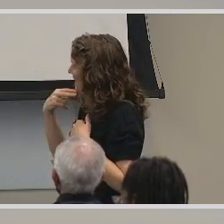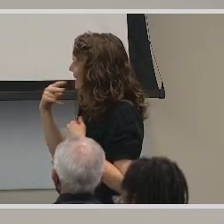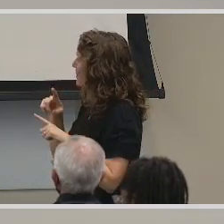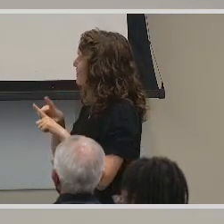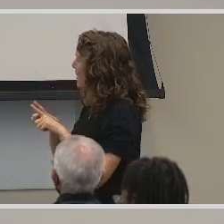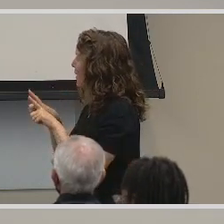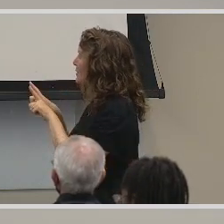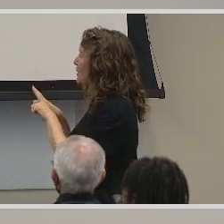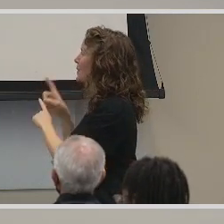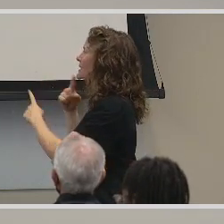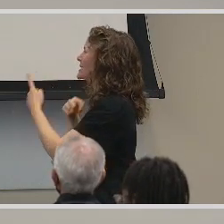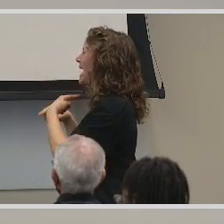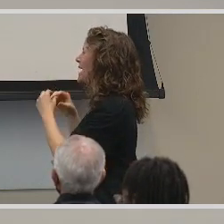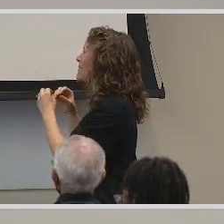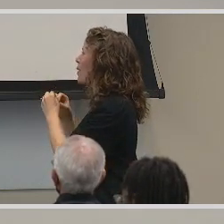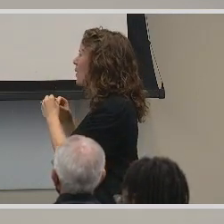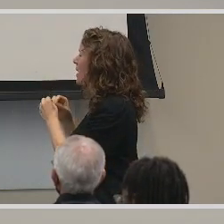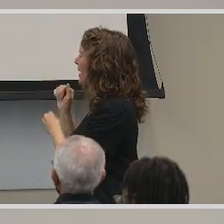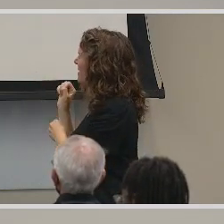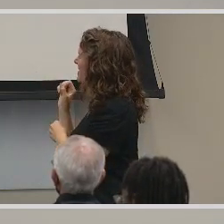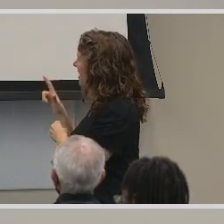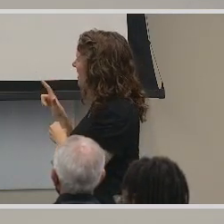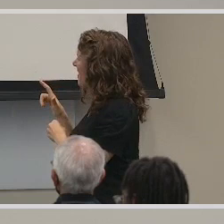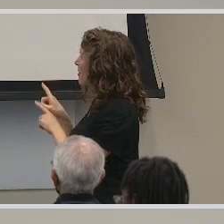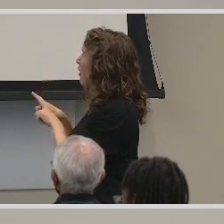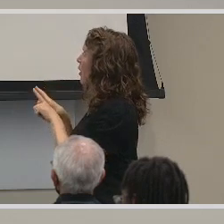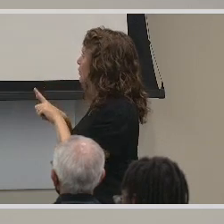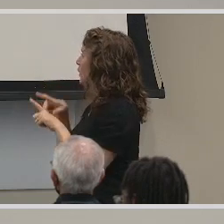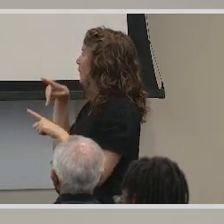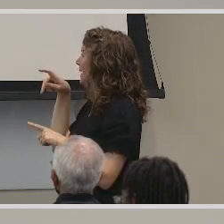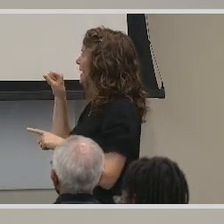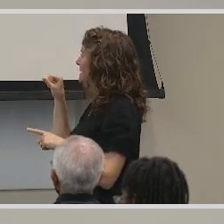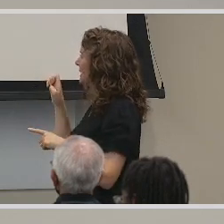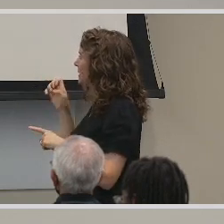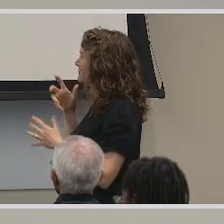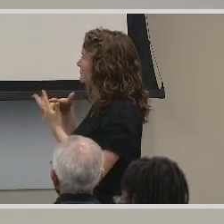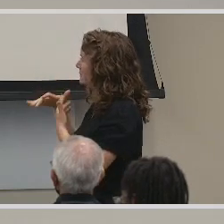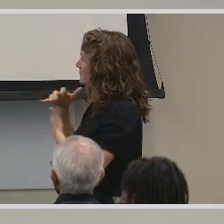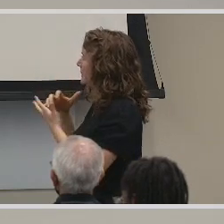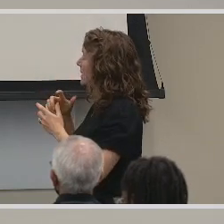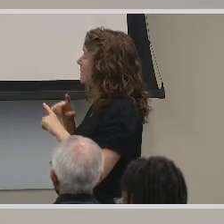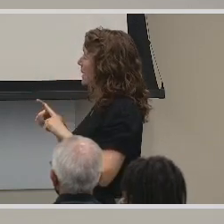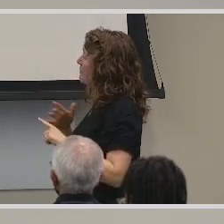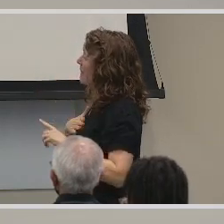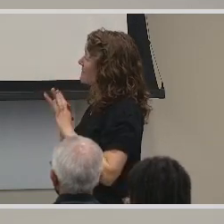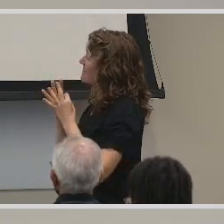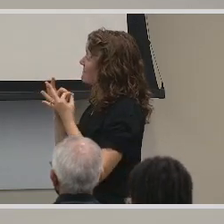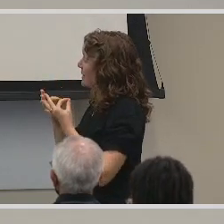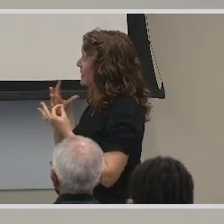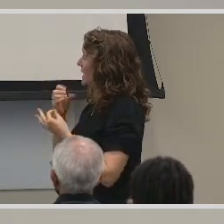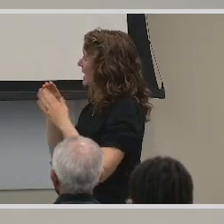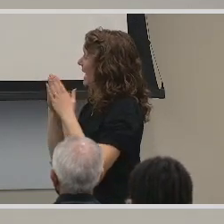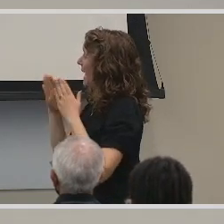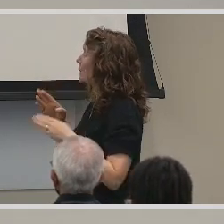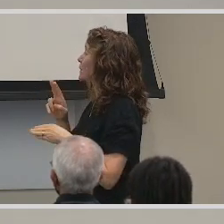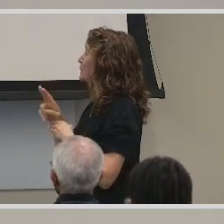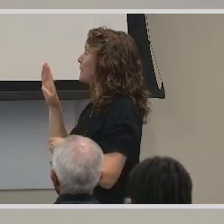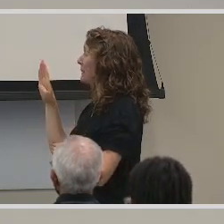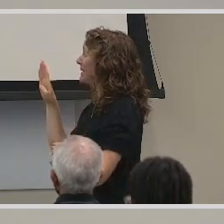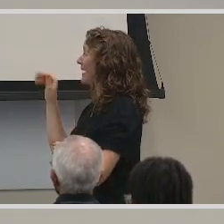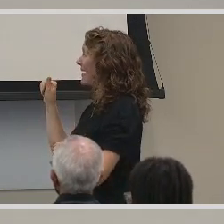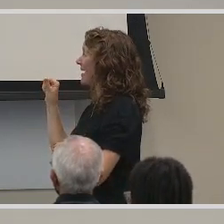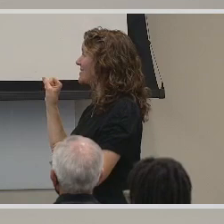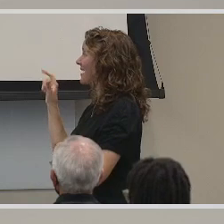sign more traditional ASL as well as pigeon sign. But in my family and household, we also use BASL.